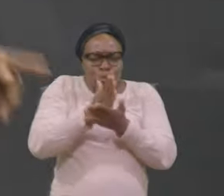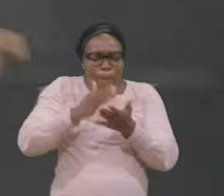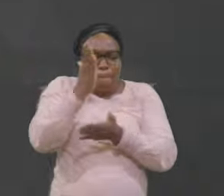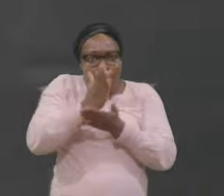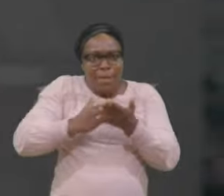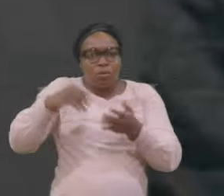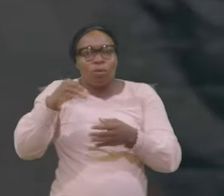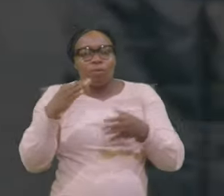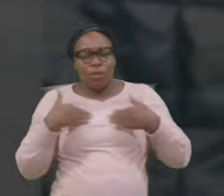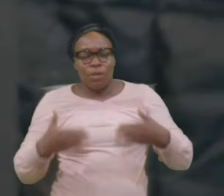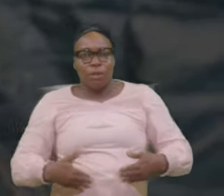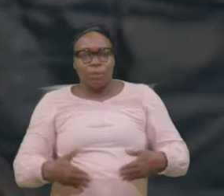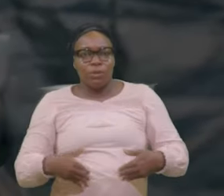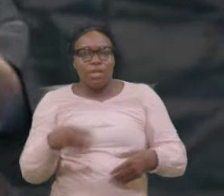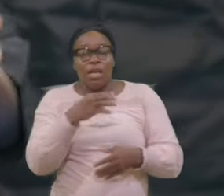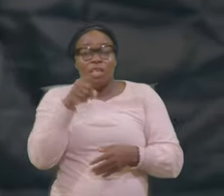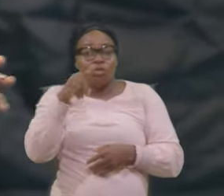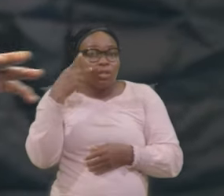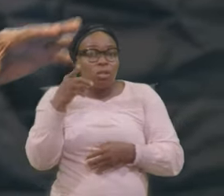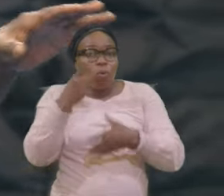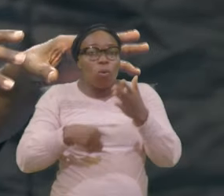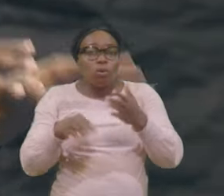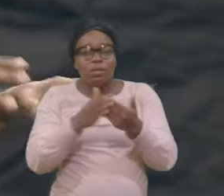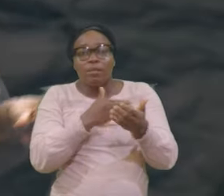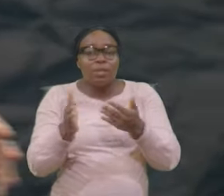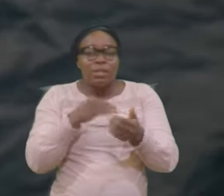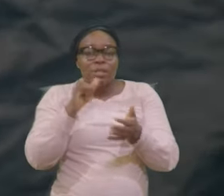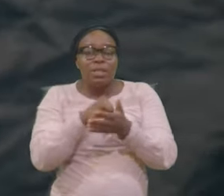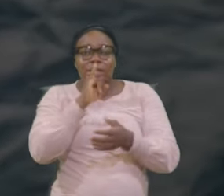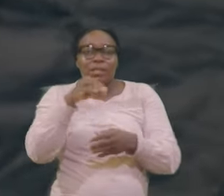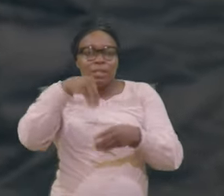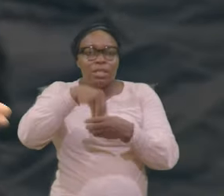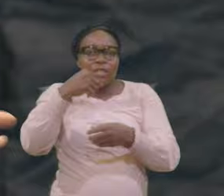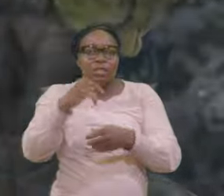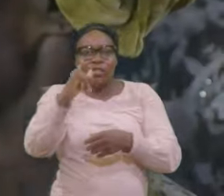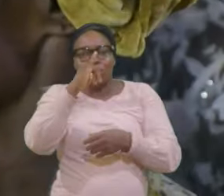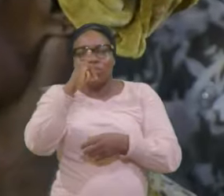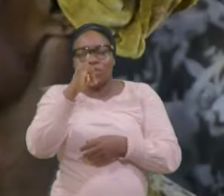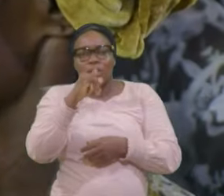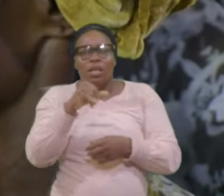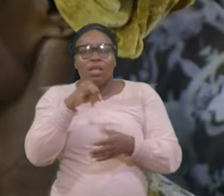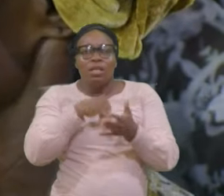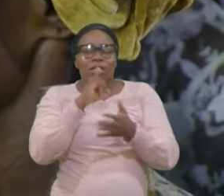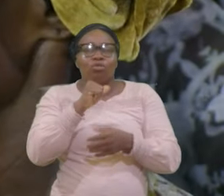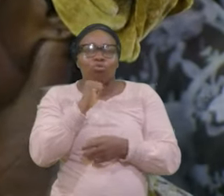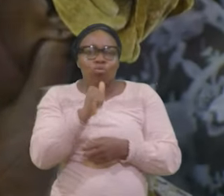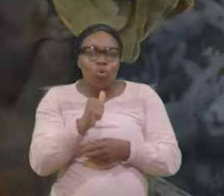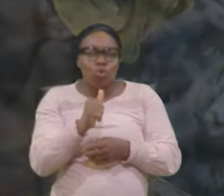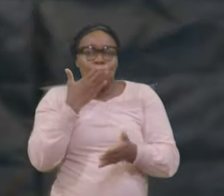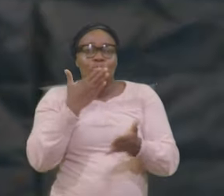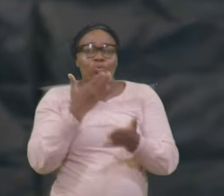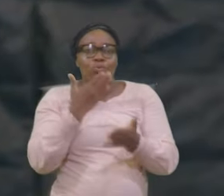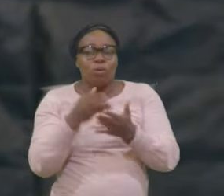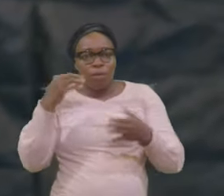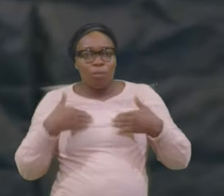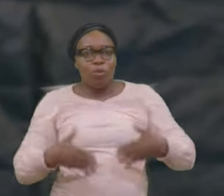Whatever is In the drink Is not For the body To mature To grow Very well And